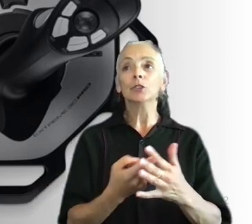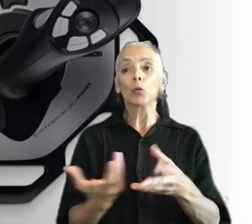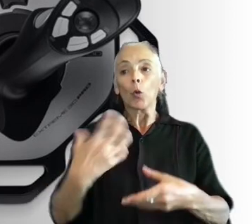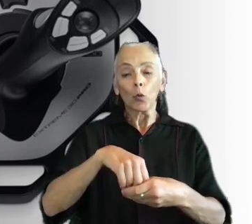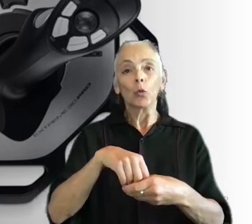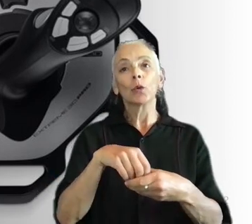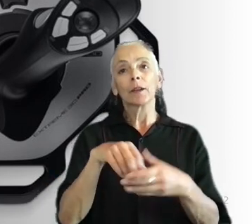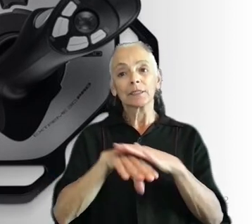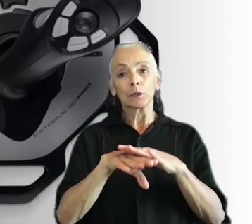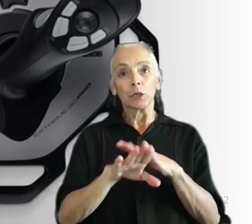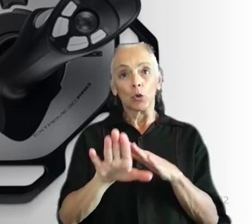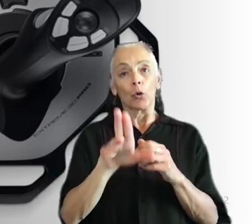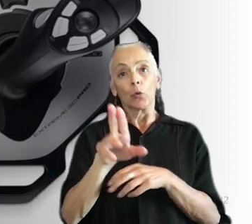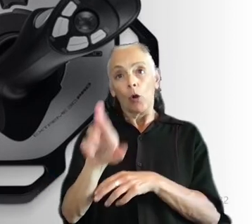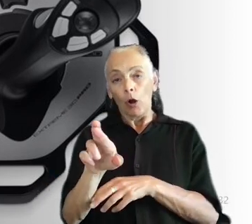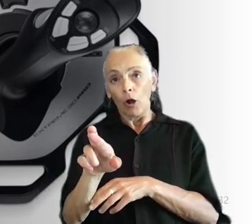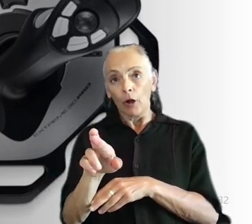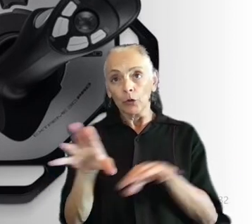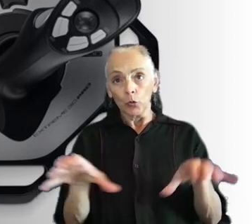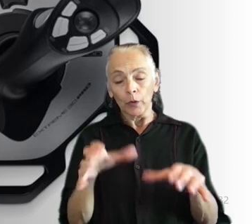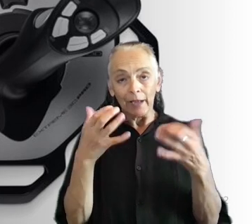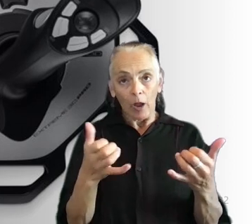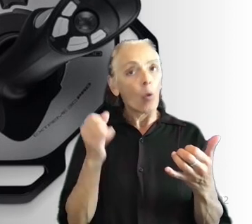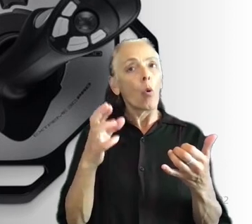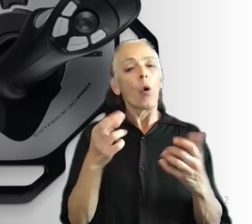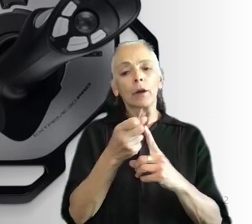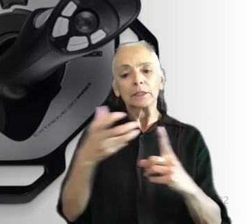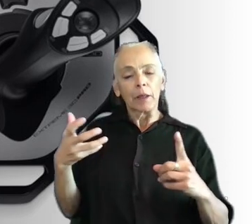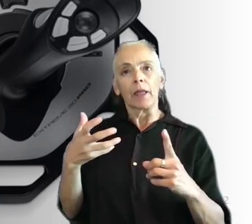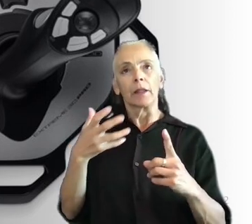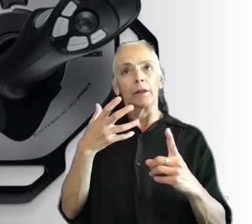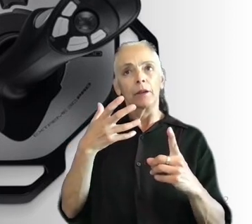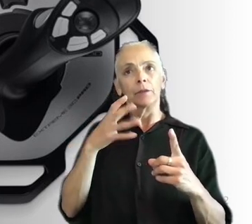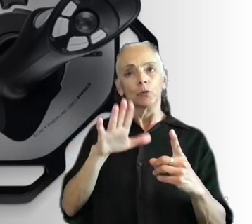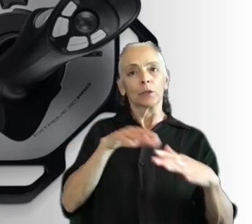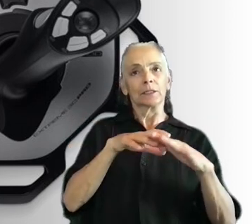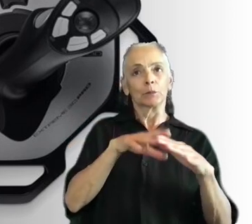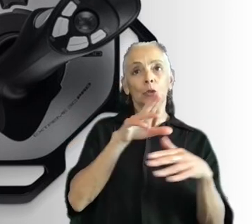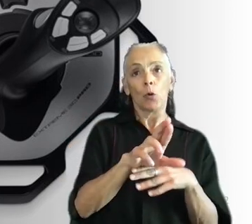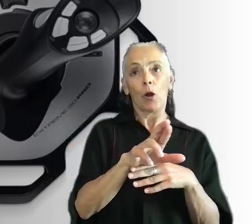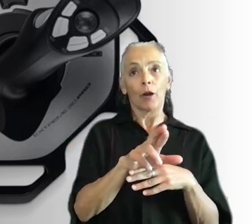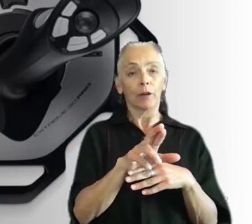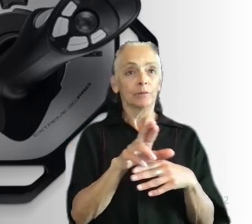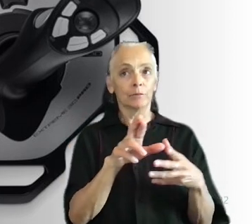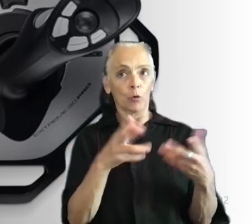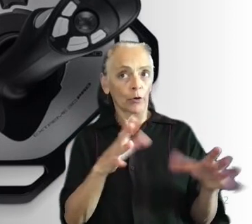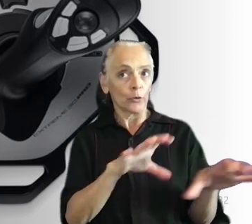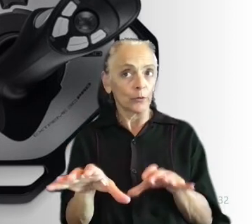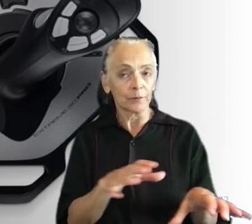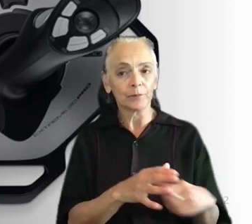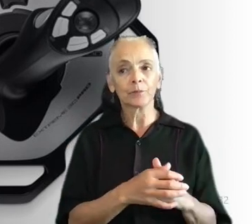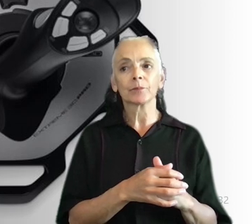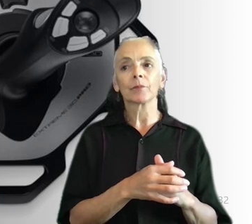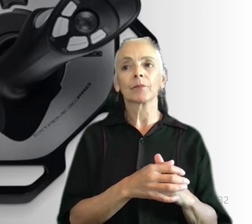already engaged in or how to expand upon the accessibility user research you are already conducting. Please don't hesitate to reach